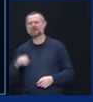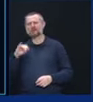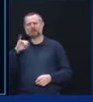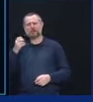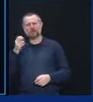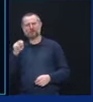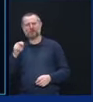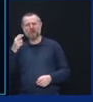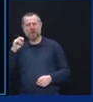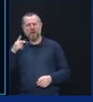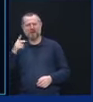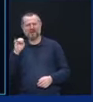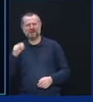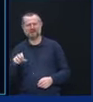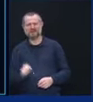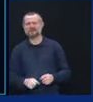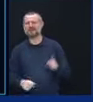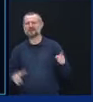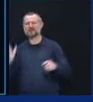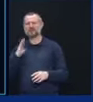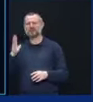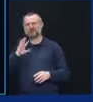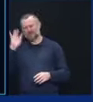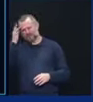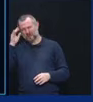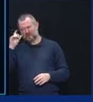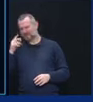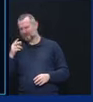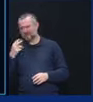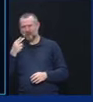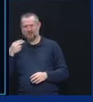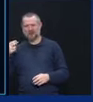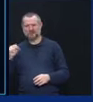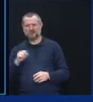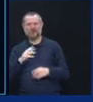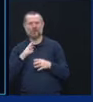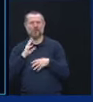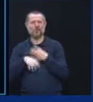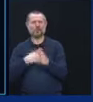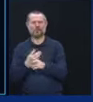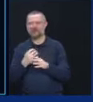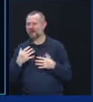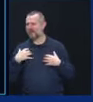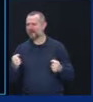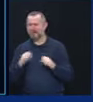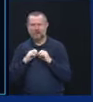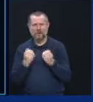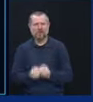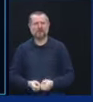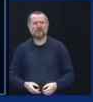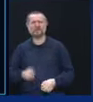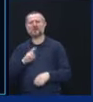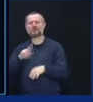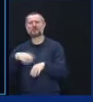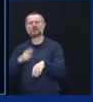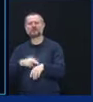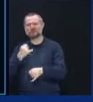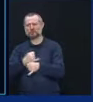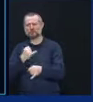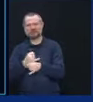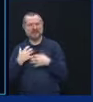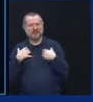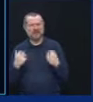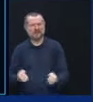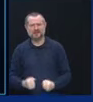federal HHS, the World Health Organization, the National Institution of Health, and taught